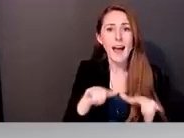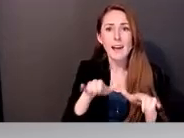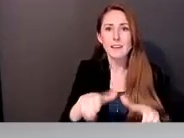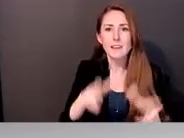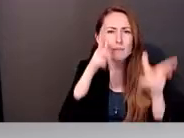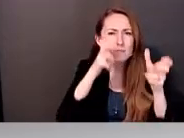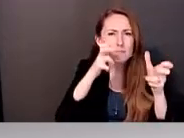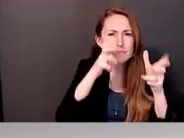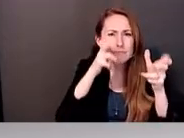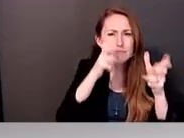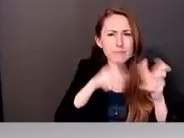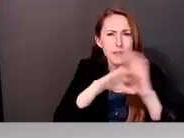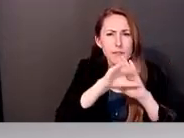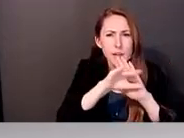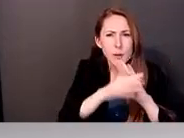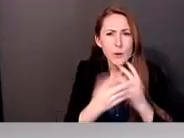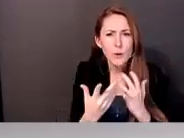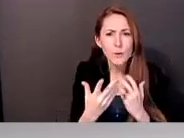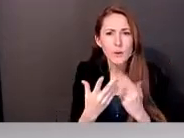Whereas we all know,